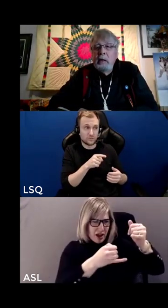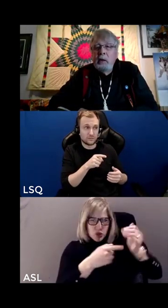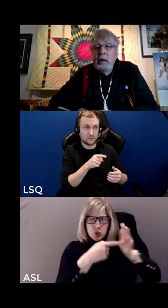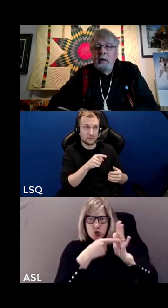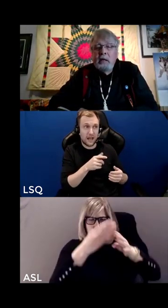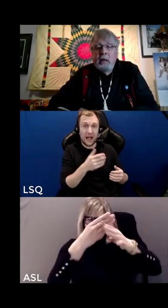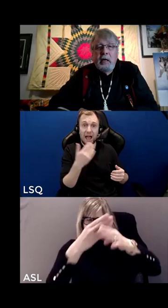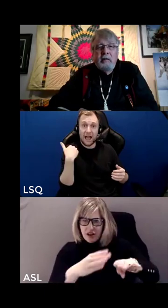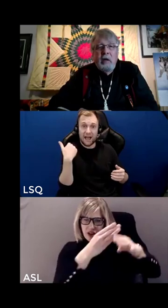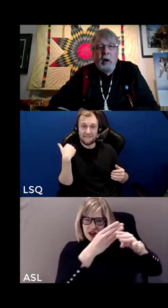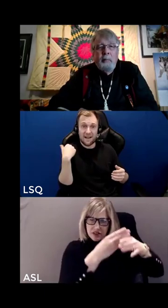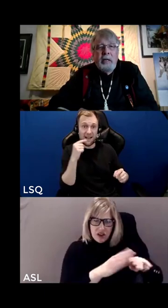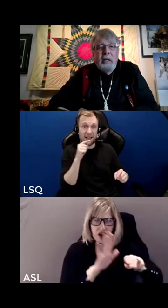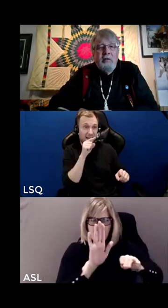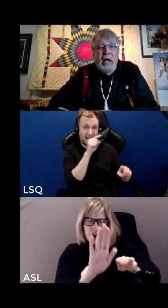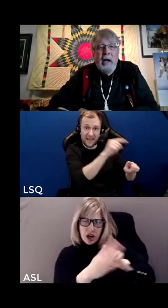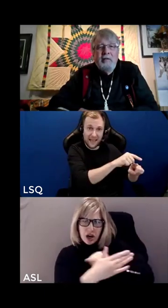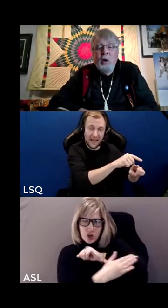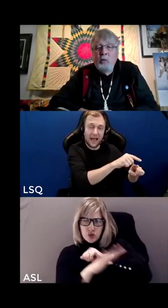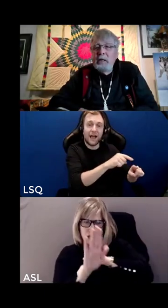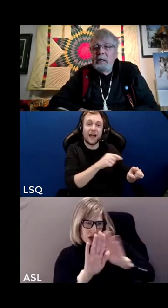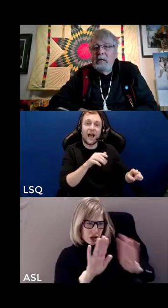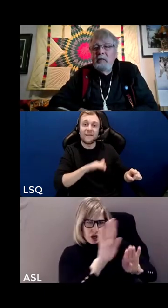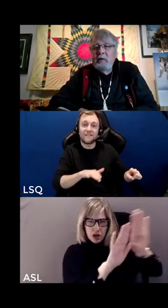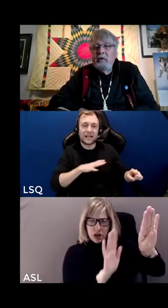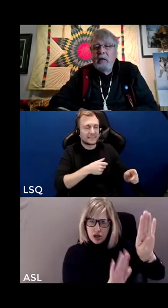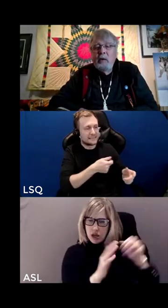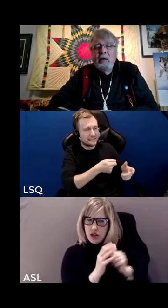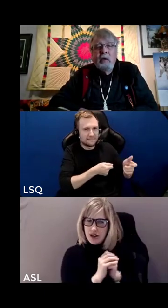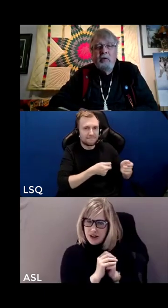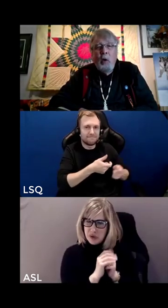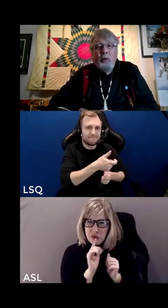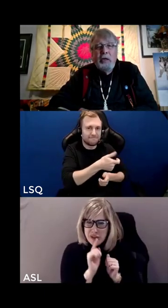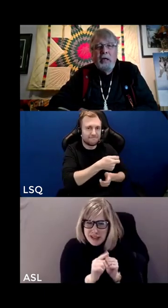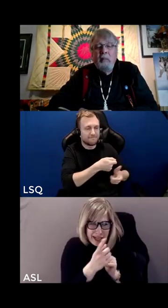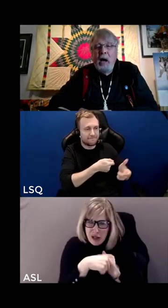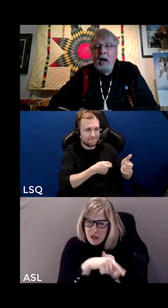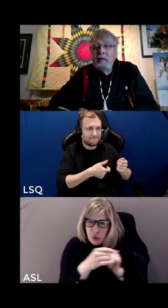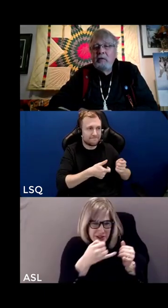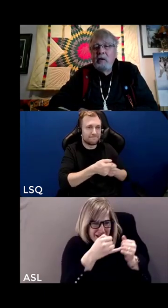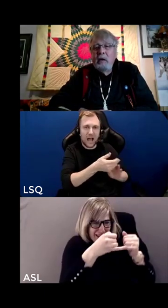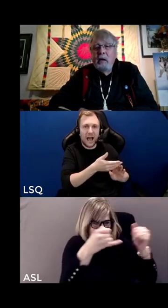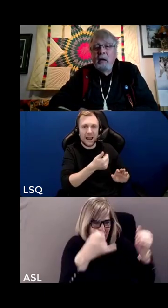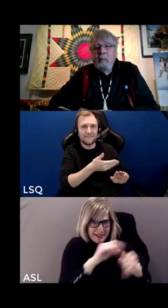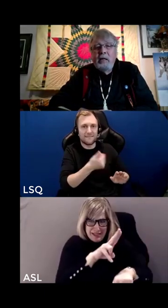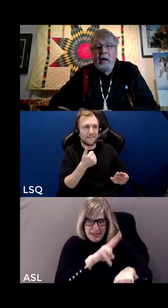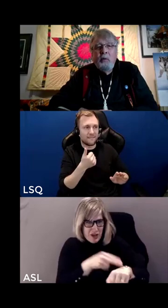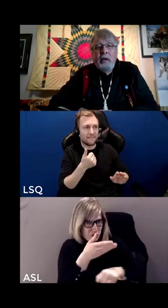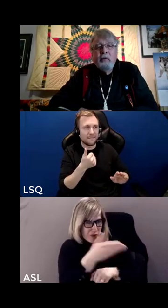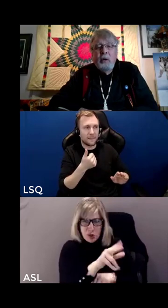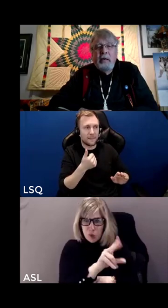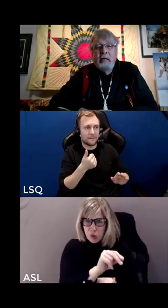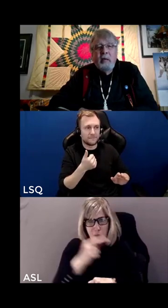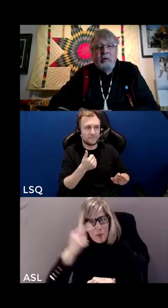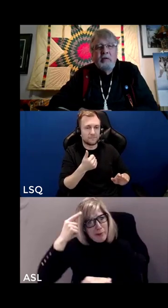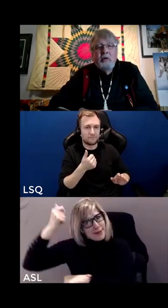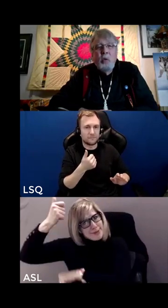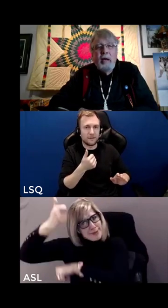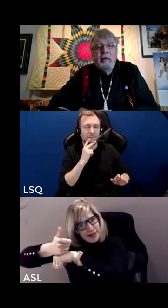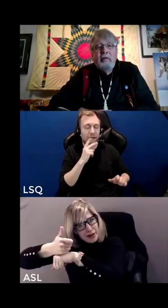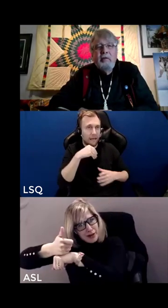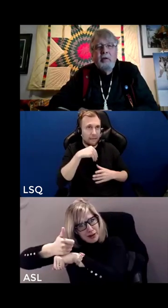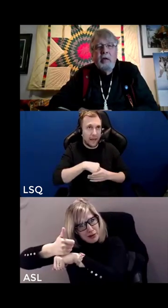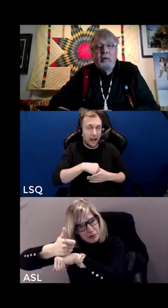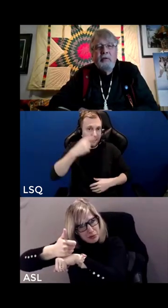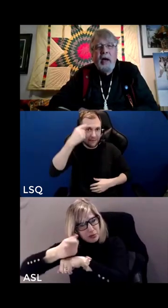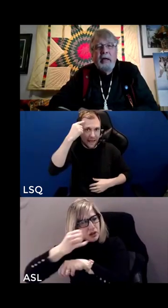right it's but these lines don't really exist they exist only in our minds but yet we have created them in such